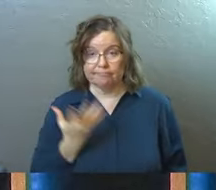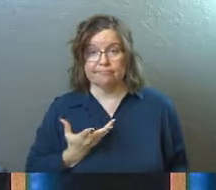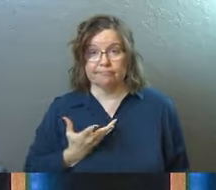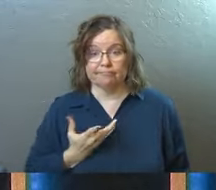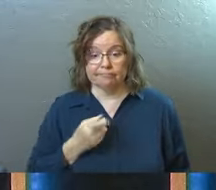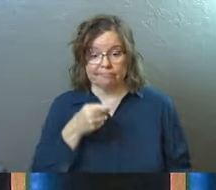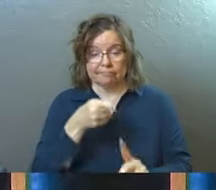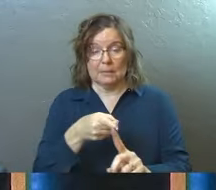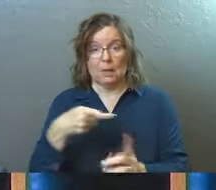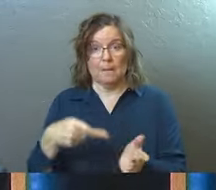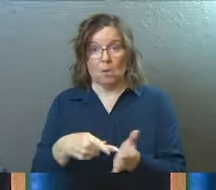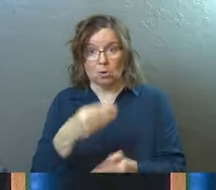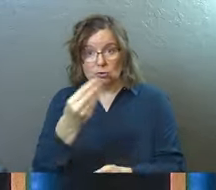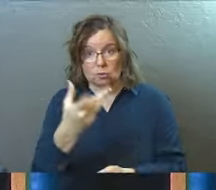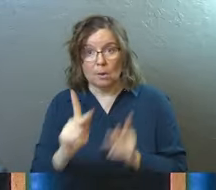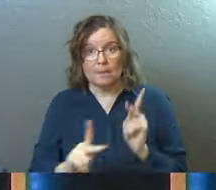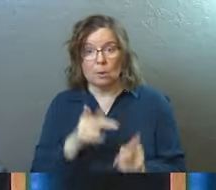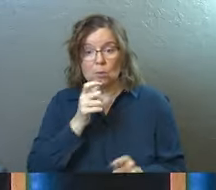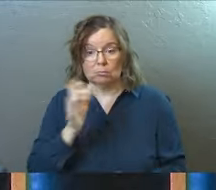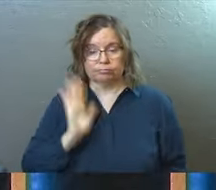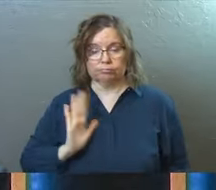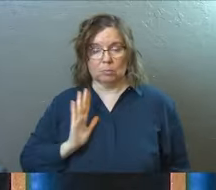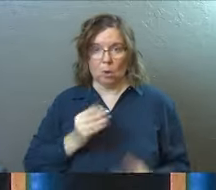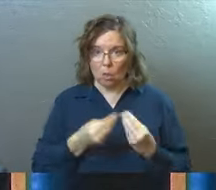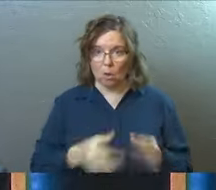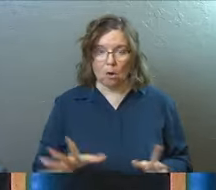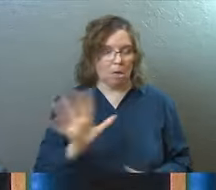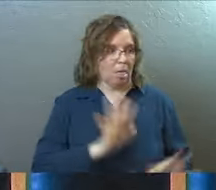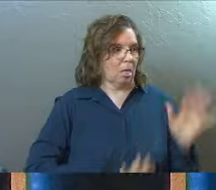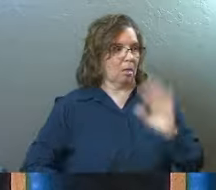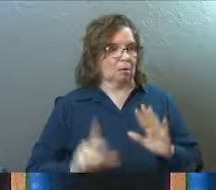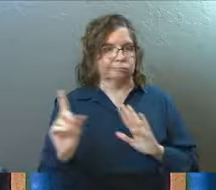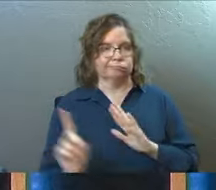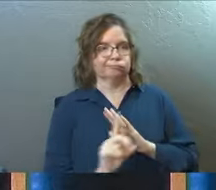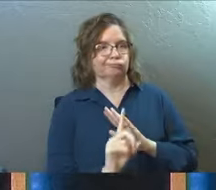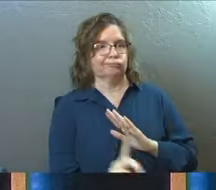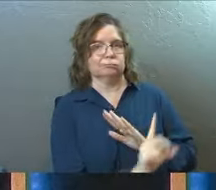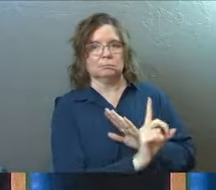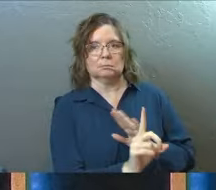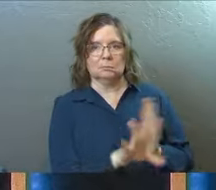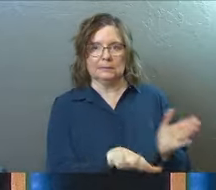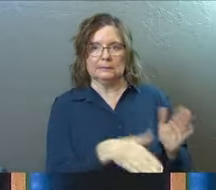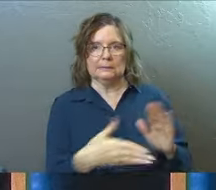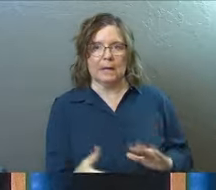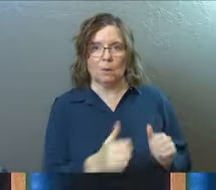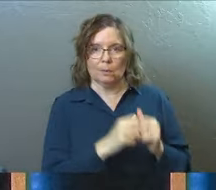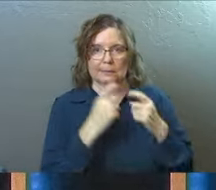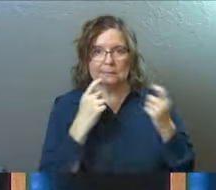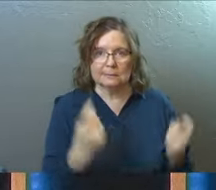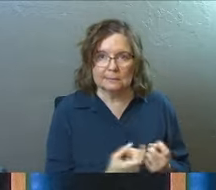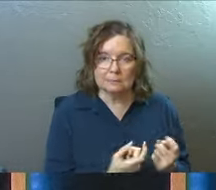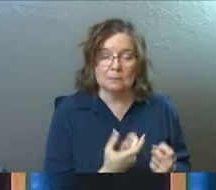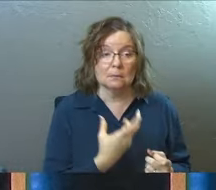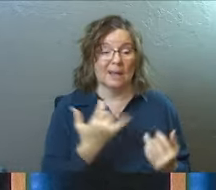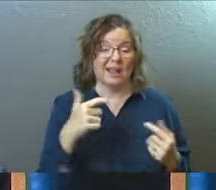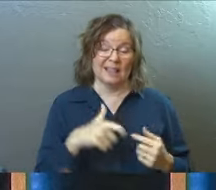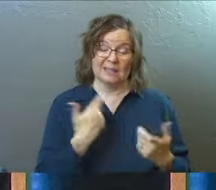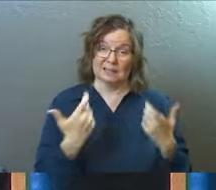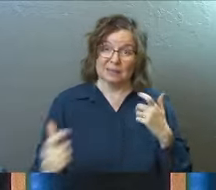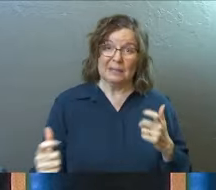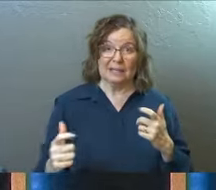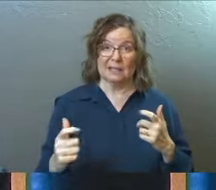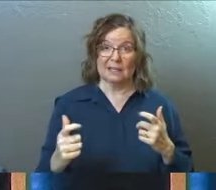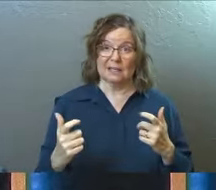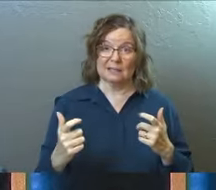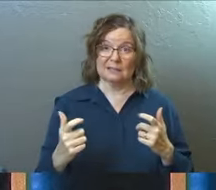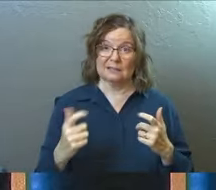He's talking to people who used to be lost. They used to be dead in their sins. And this is big